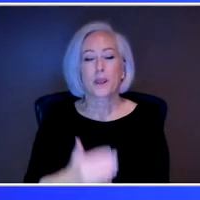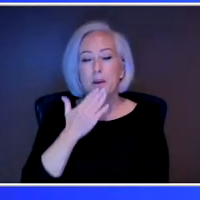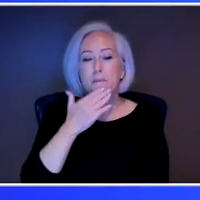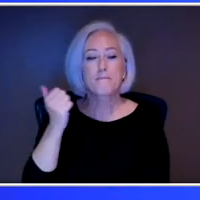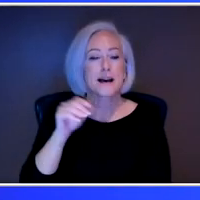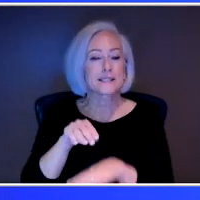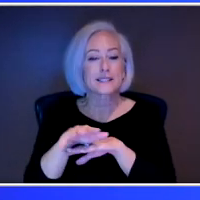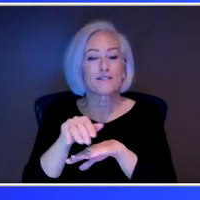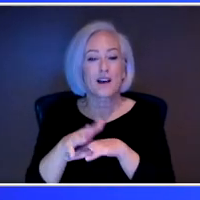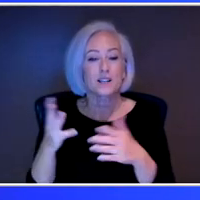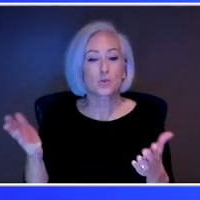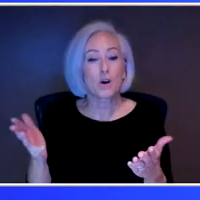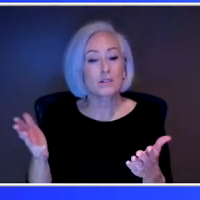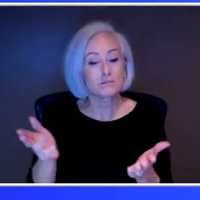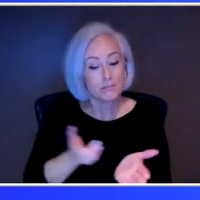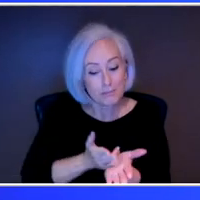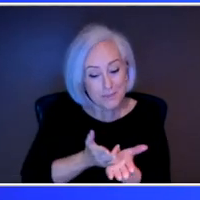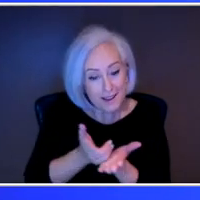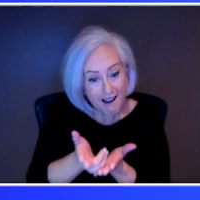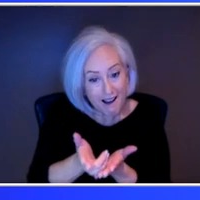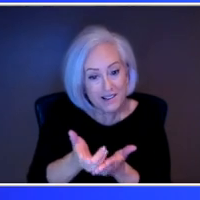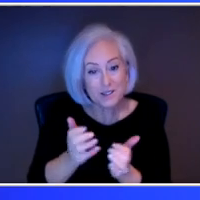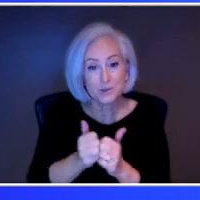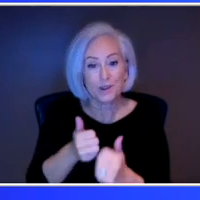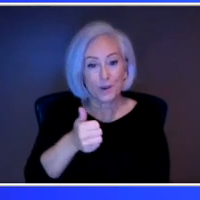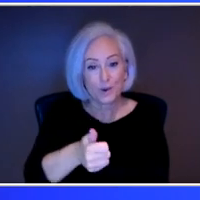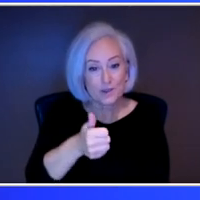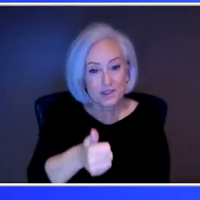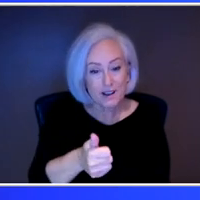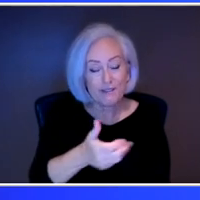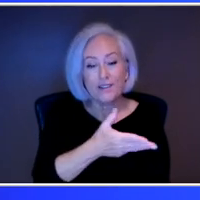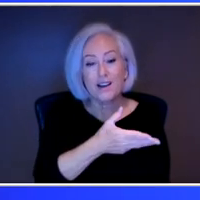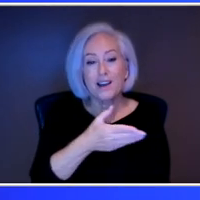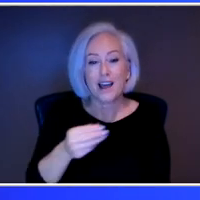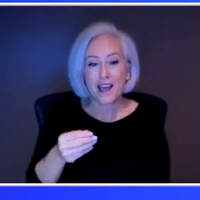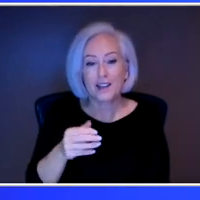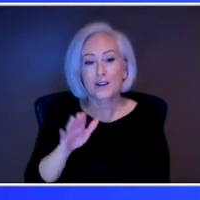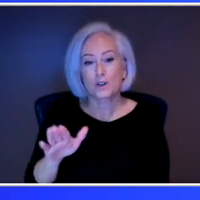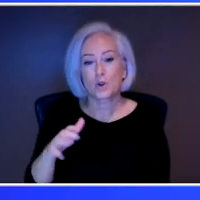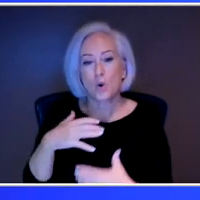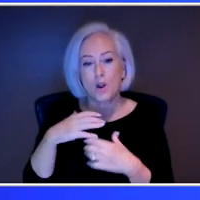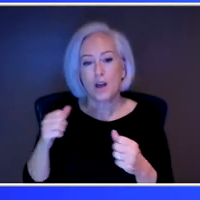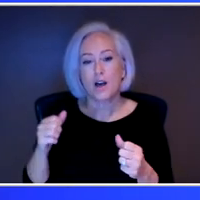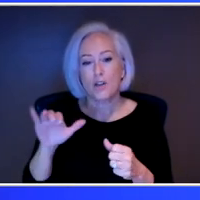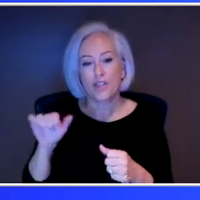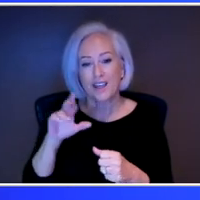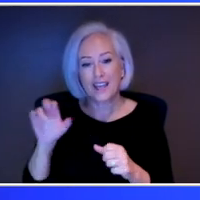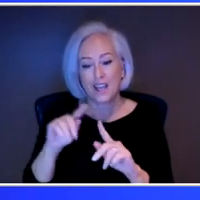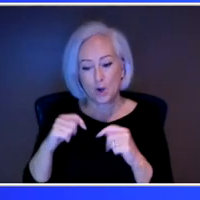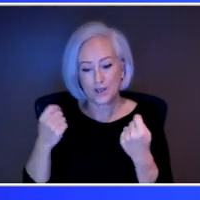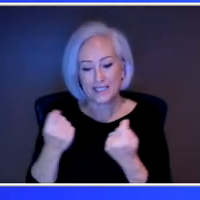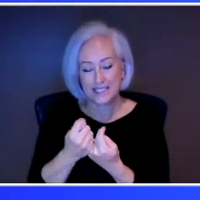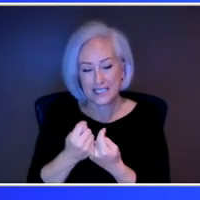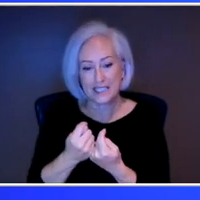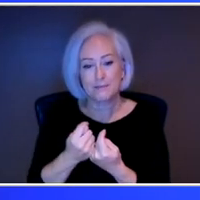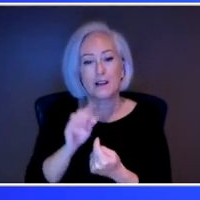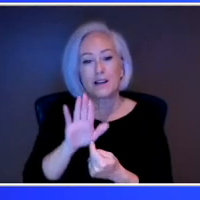honest with both yourself and your health care team and support system at home.